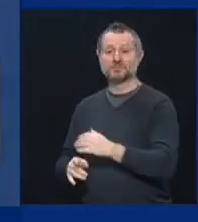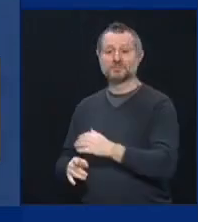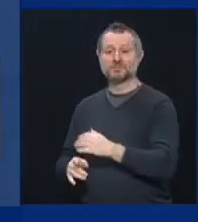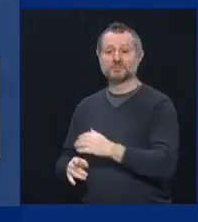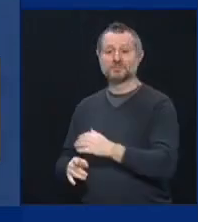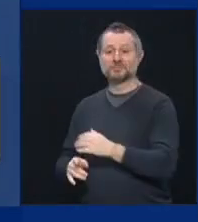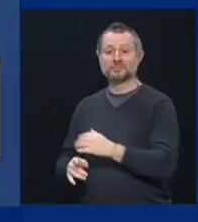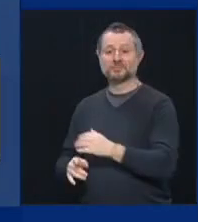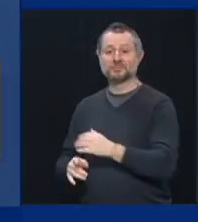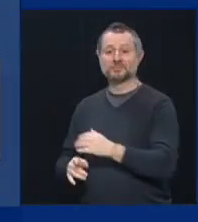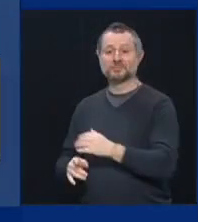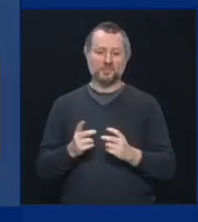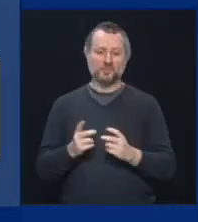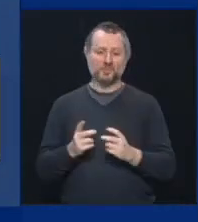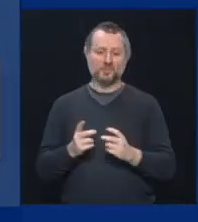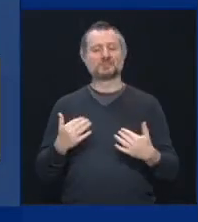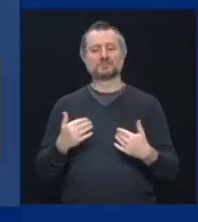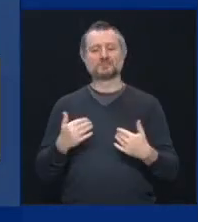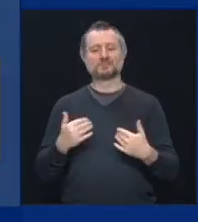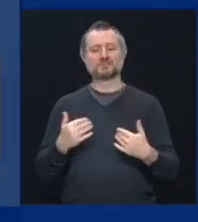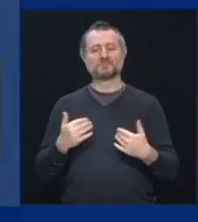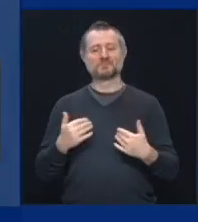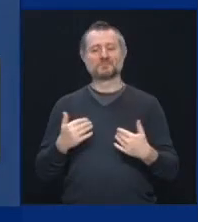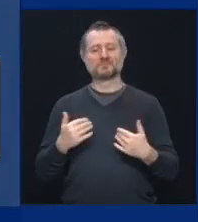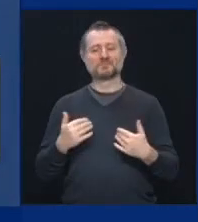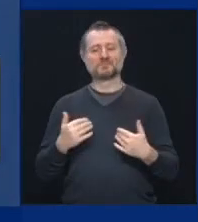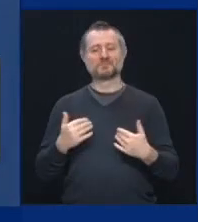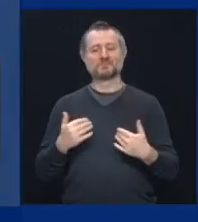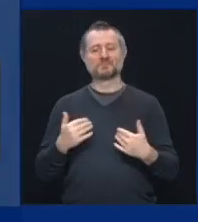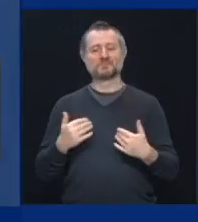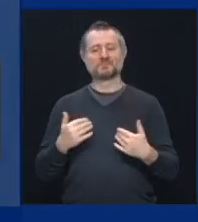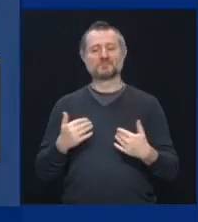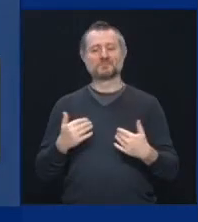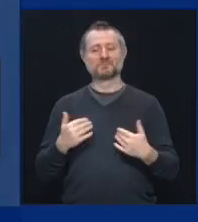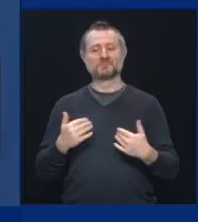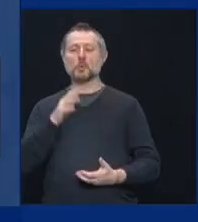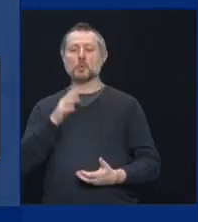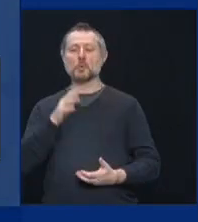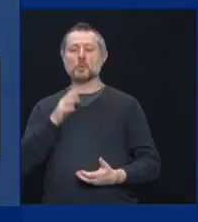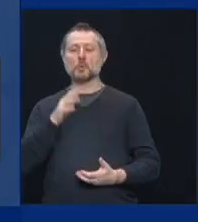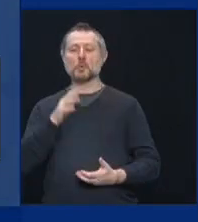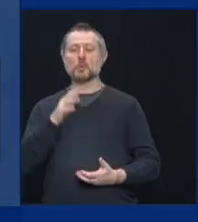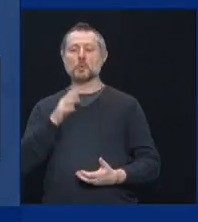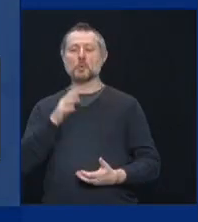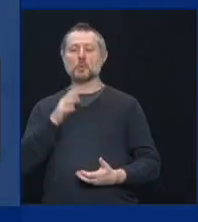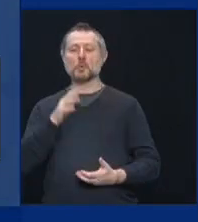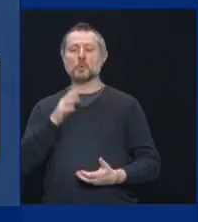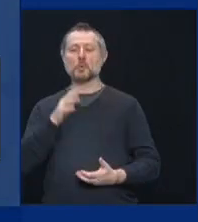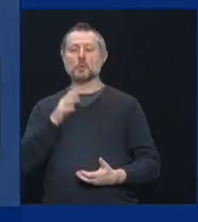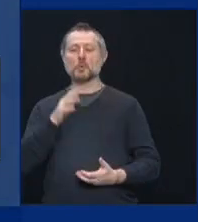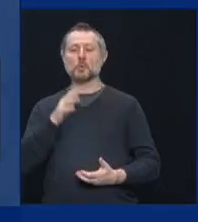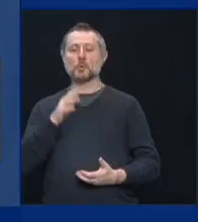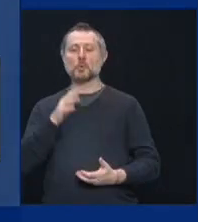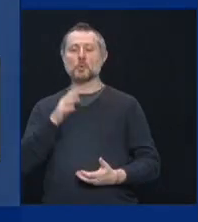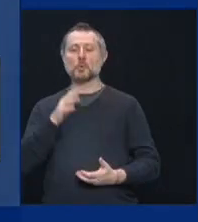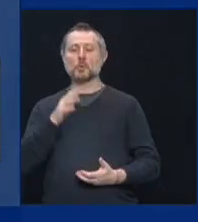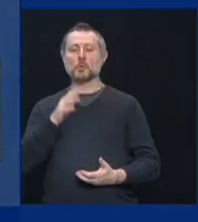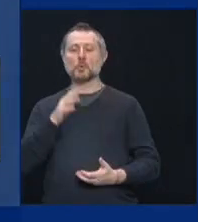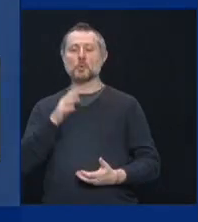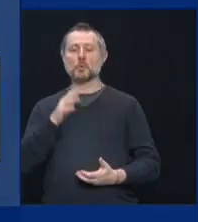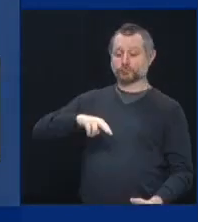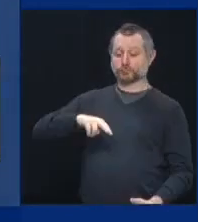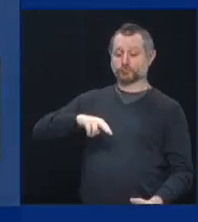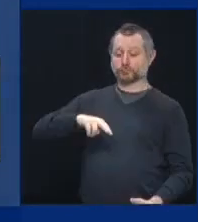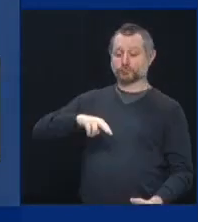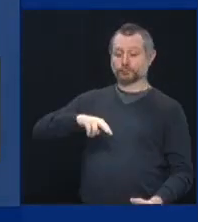vaccine is now coming in. It's going to come in in large quantities over the next several weeks. And then it's just